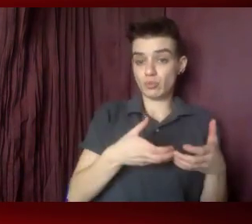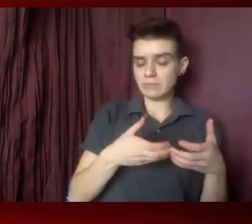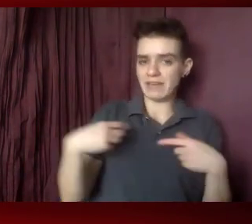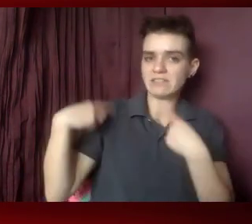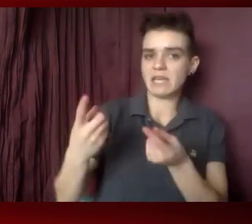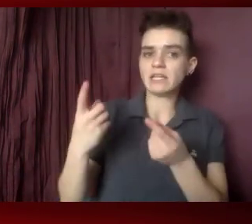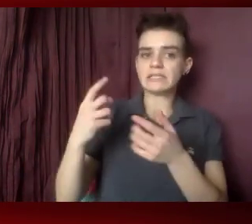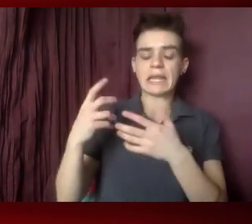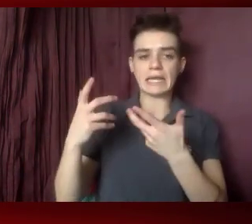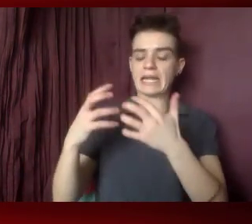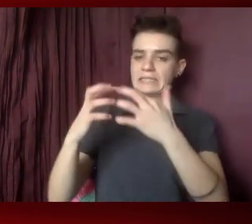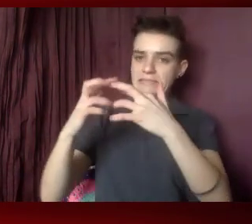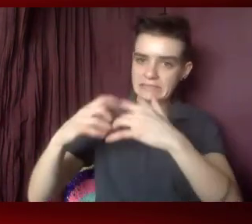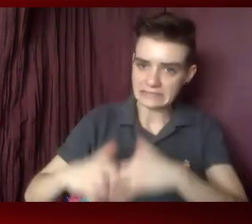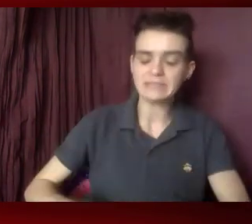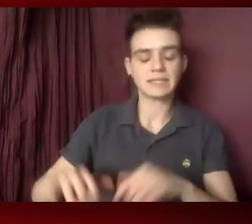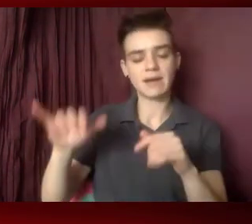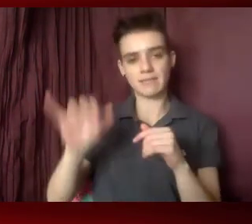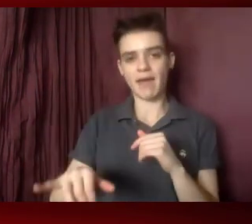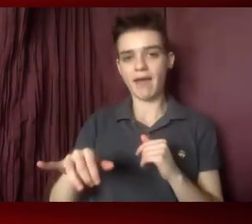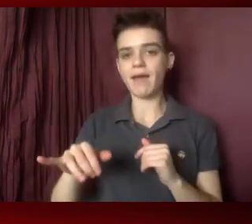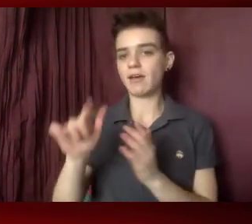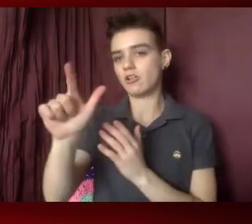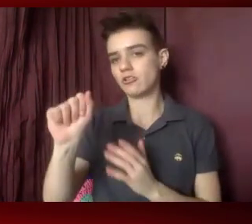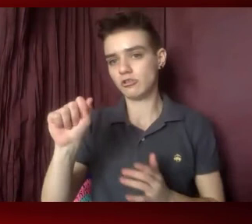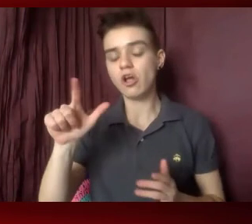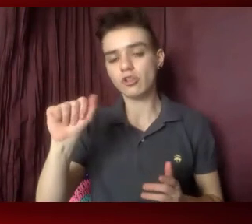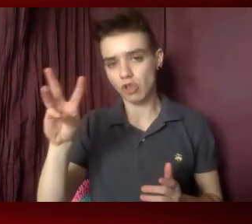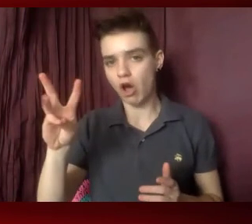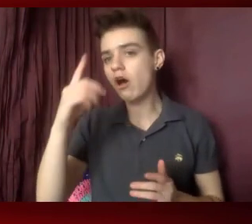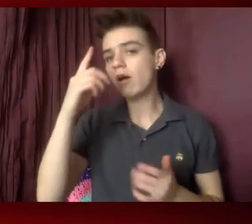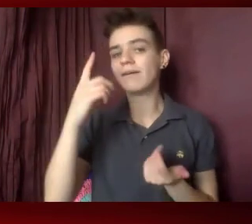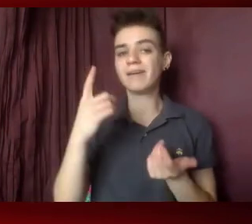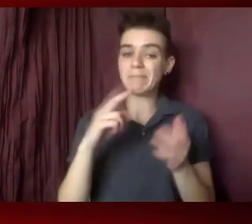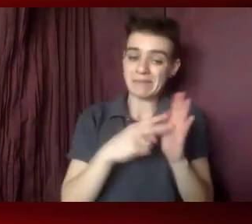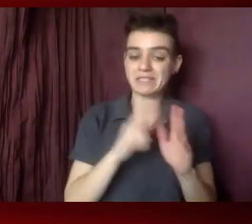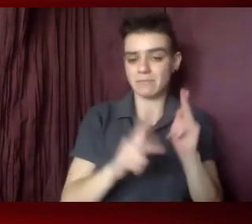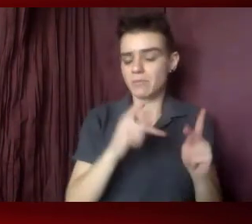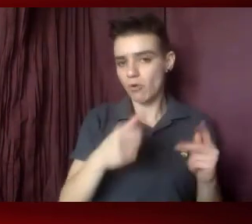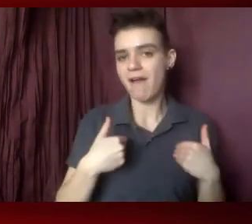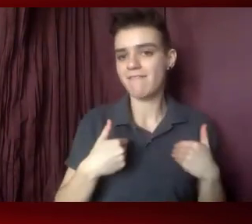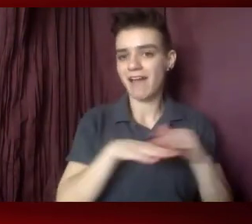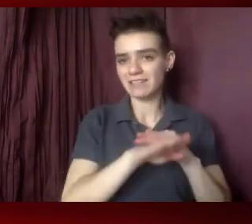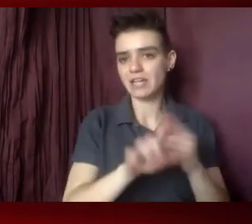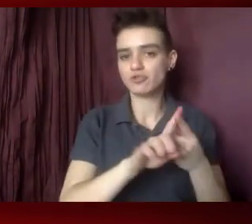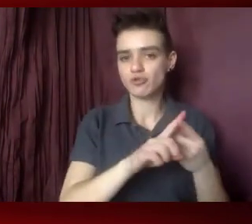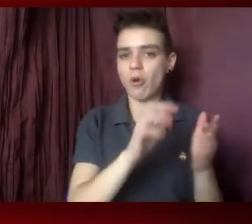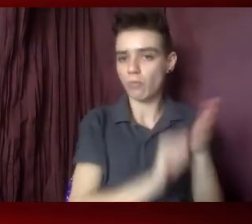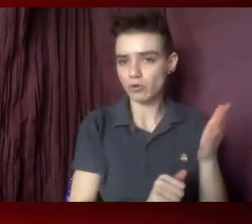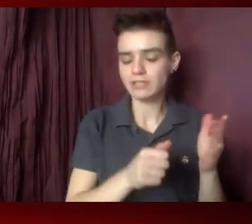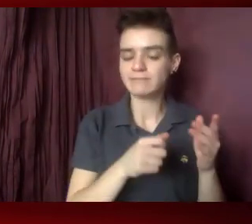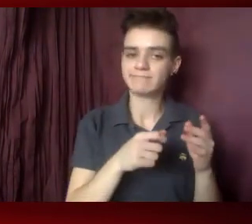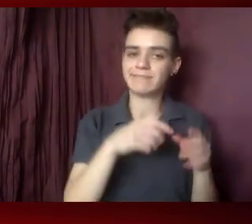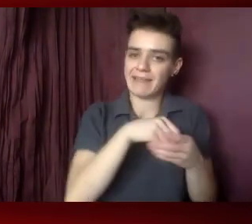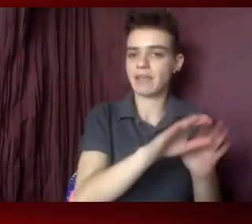harder to access an abortion in their given state. And with the current composition of the Supreme Court, thanks